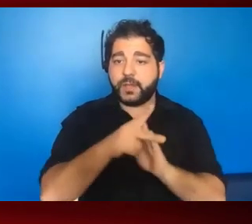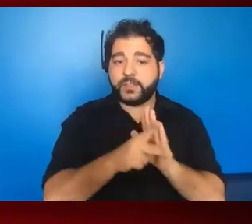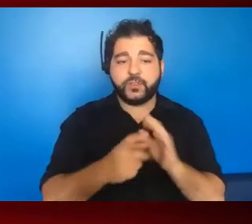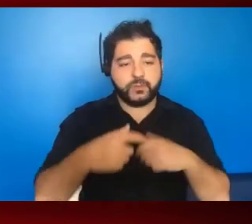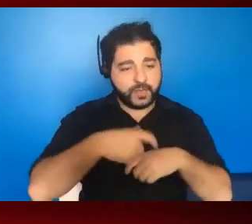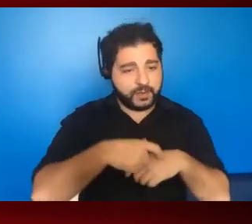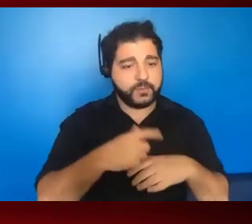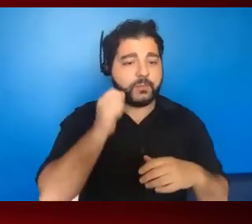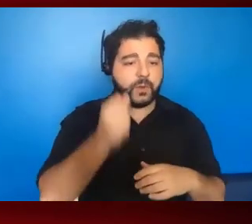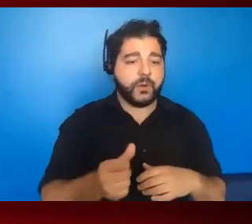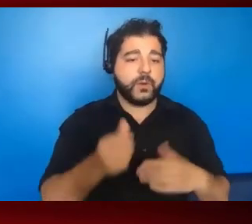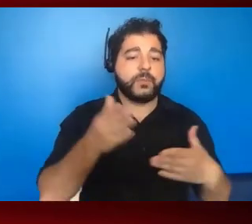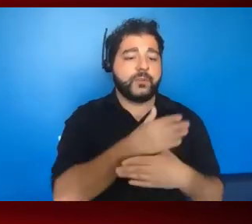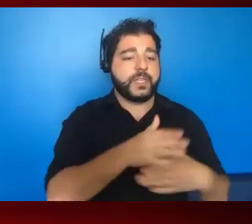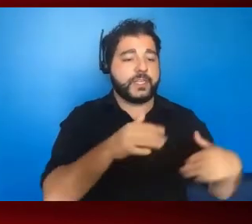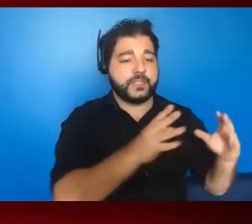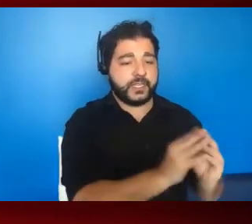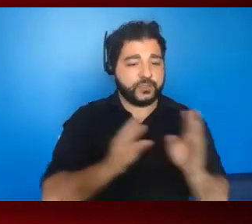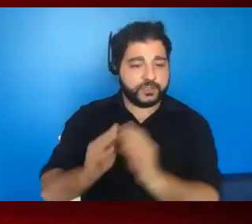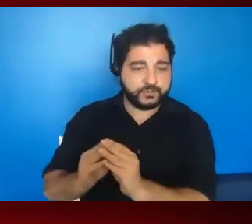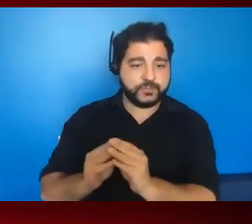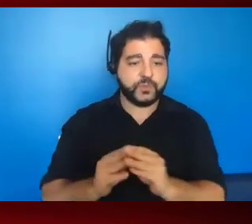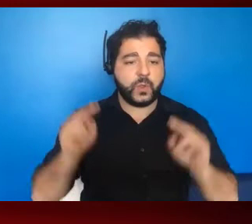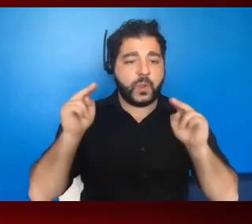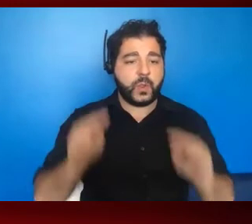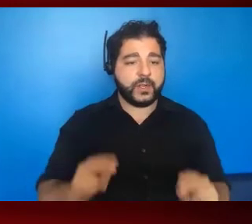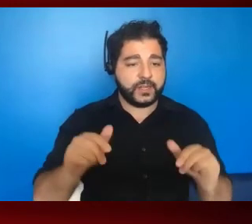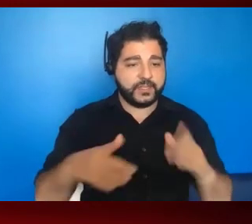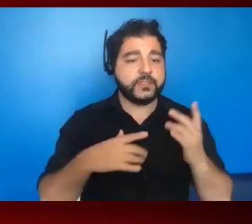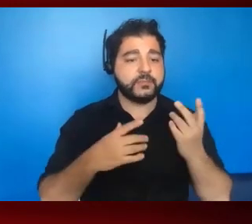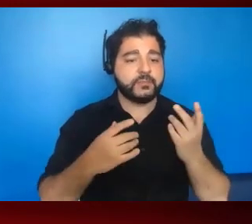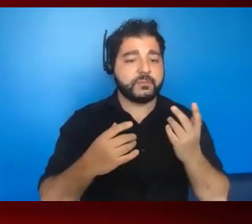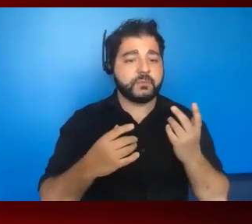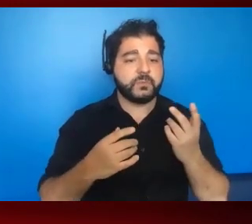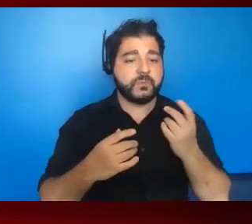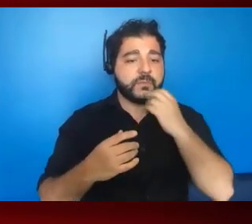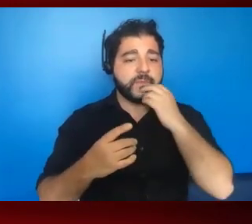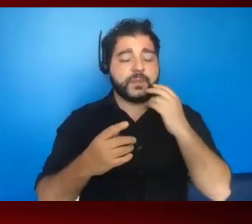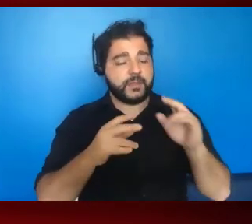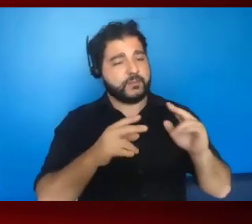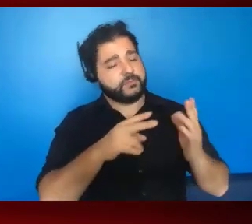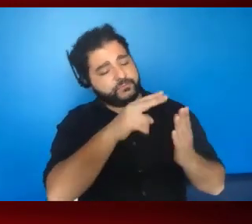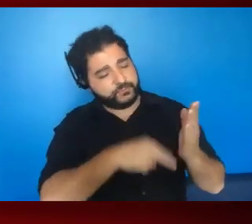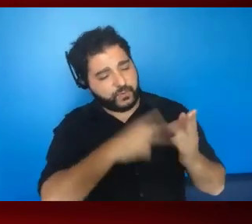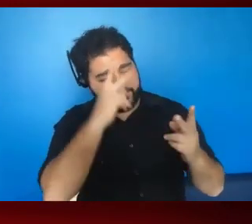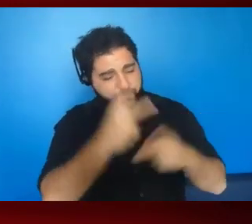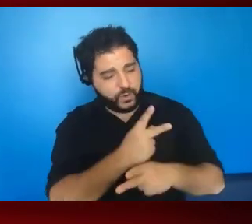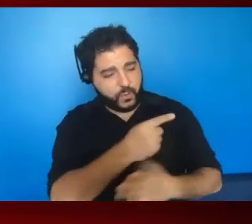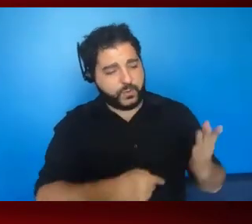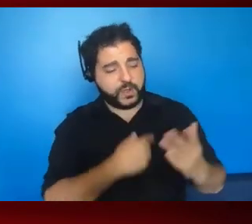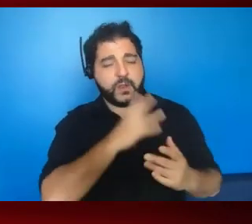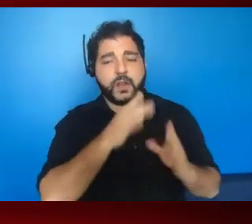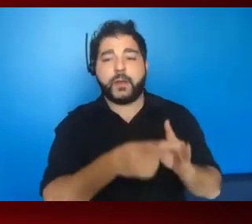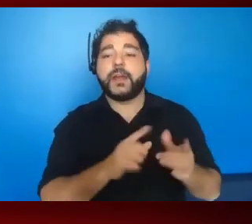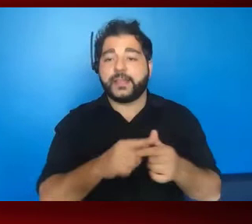in between sessions to look at the policy briefs. Read them, figure out what you want to talk about, and then talk to your state lead.